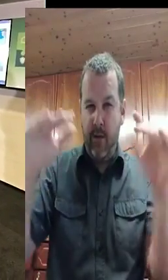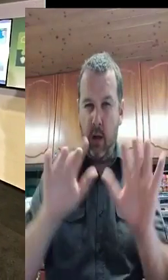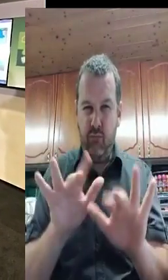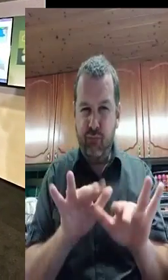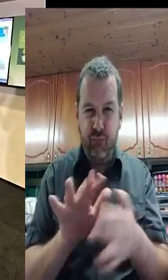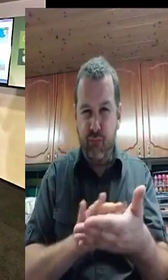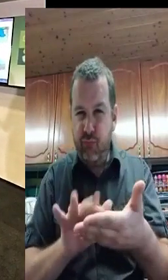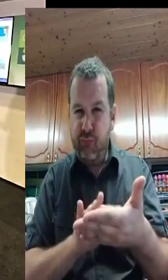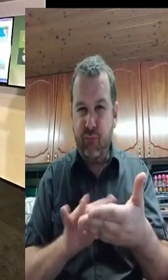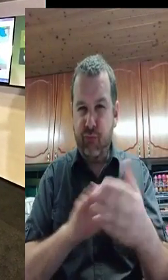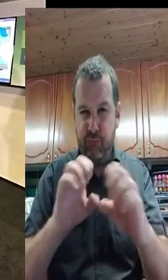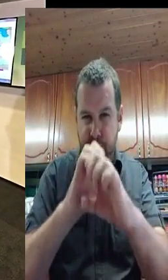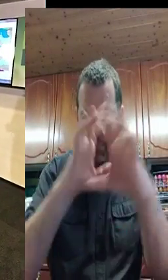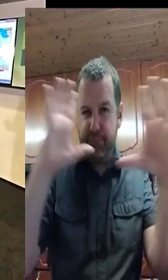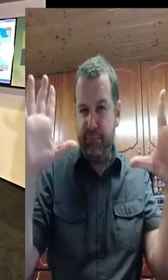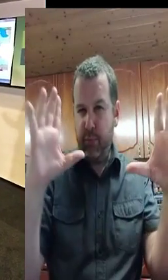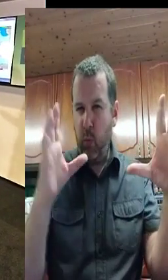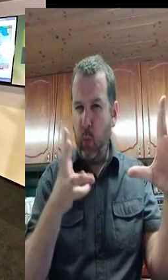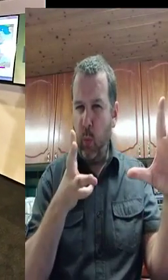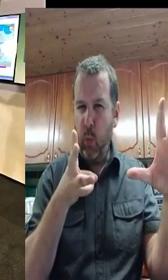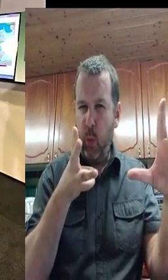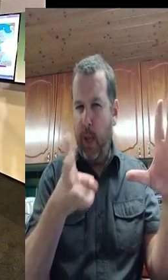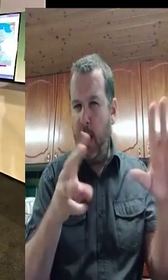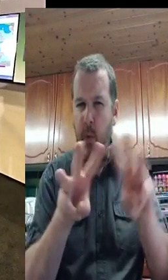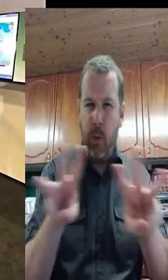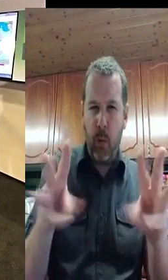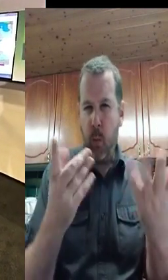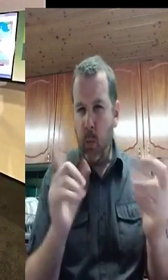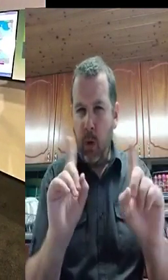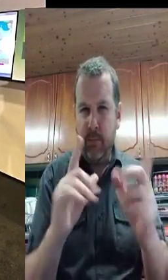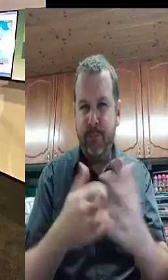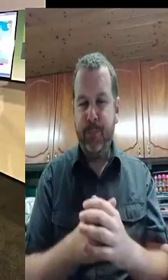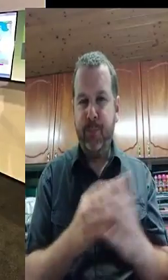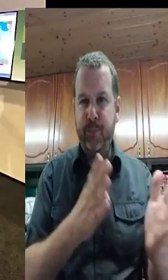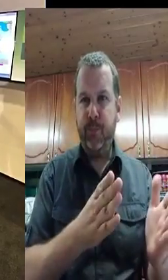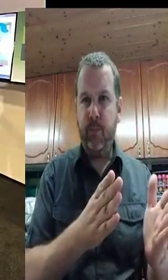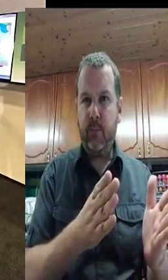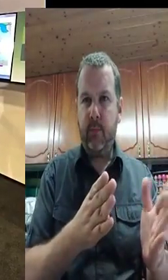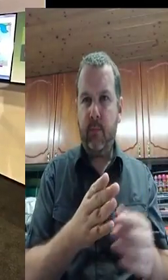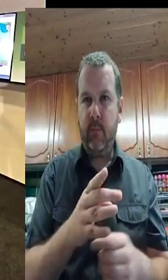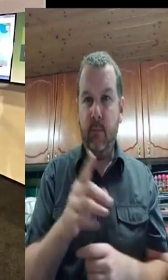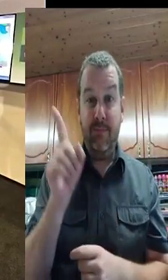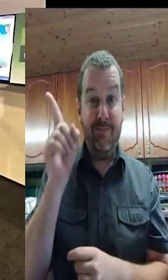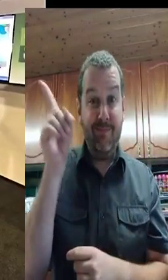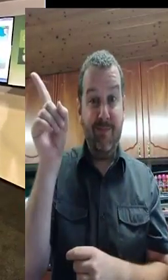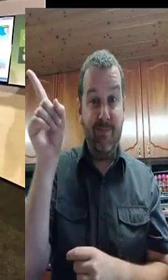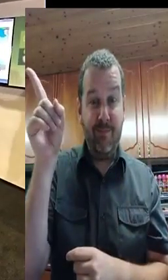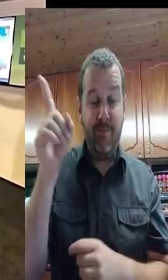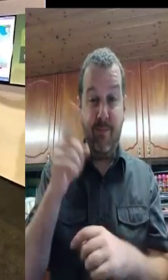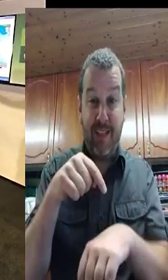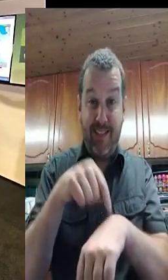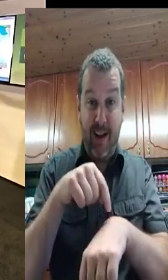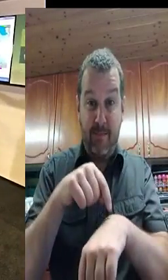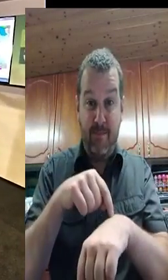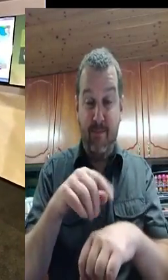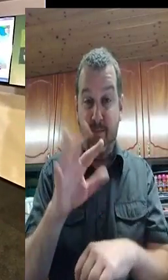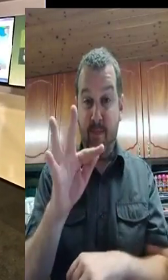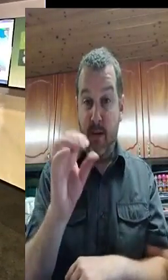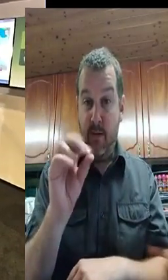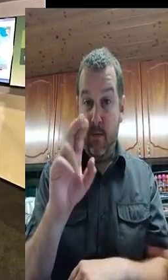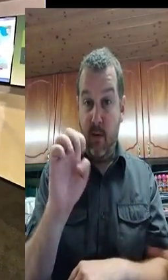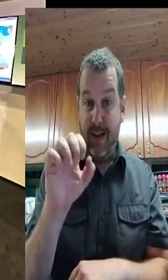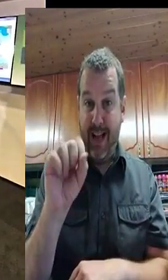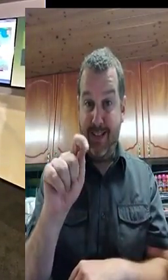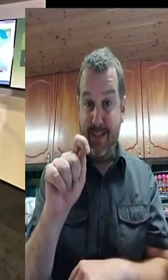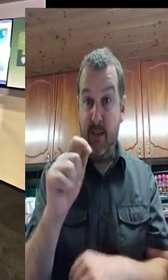used to Metairon High Resolution and gale warnings. So, gale force age is a mean speed of 34 knots. So, the orange area is a gale warning. But,